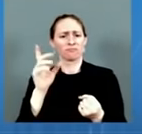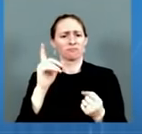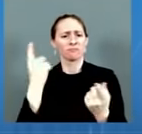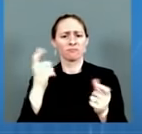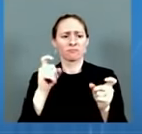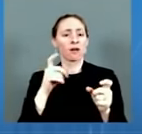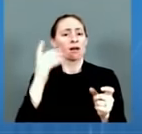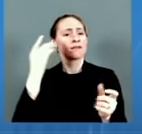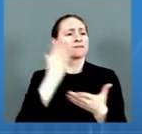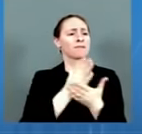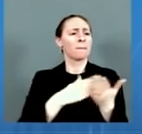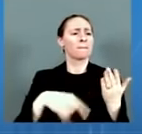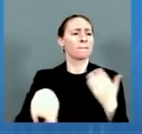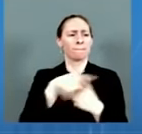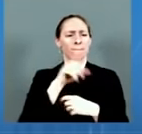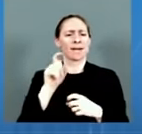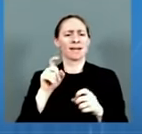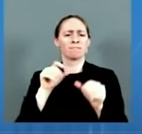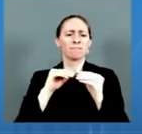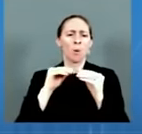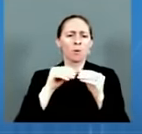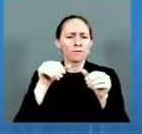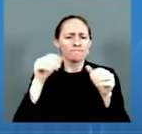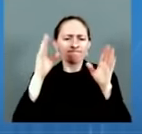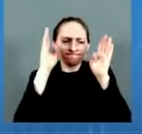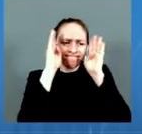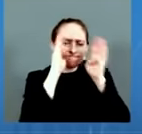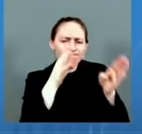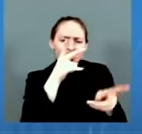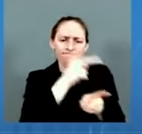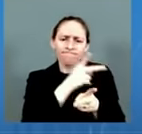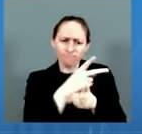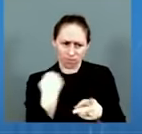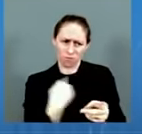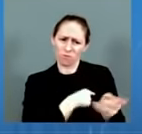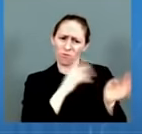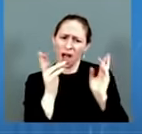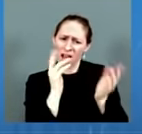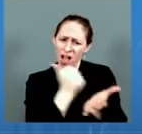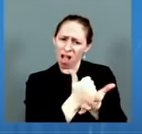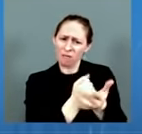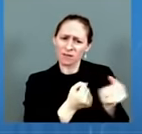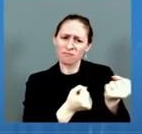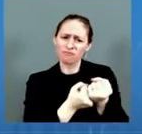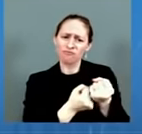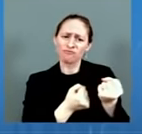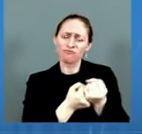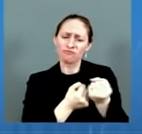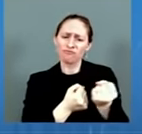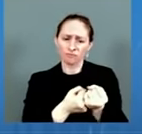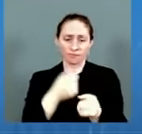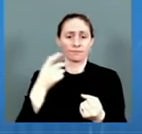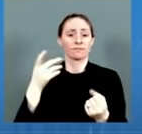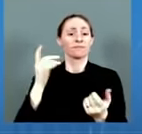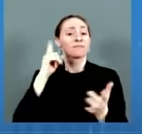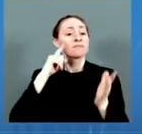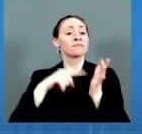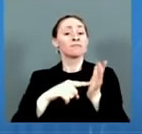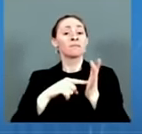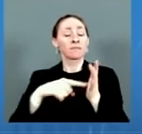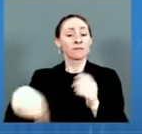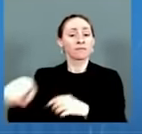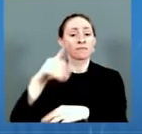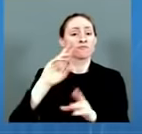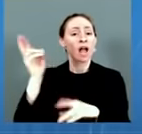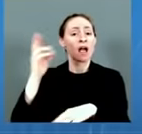to provide an on-site clinic. Thousands of facilities have already been matched through CDC or by requesting